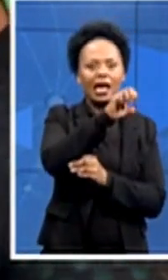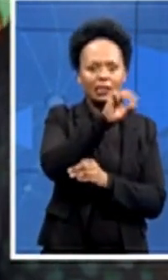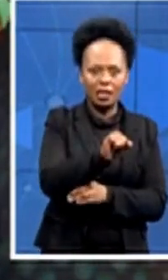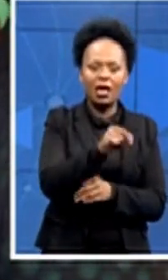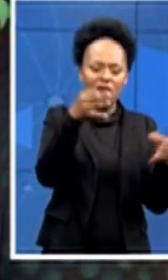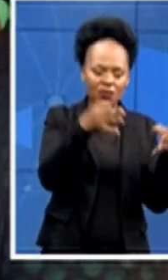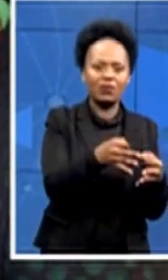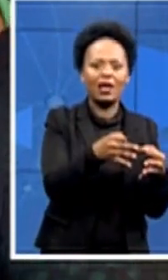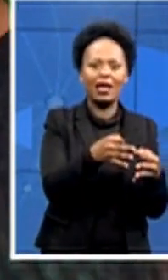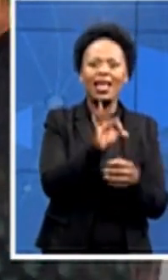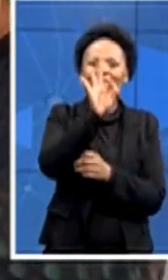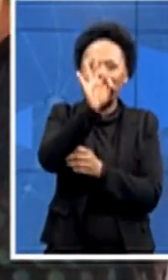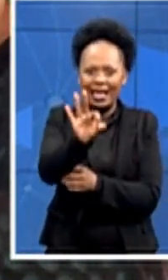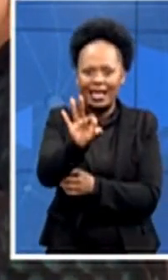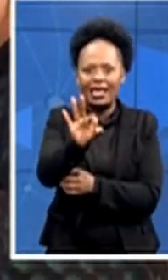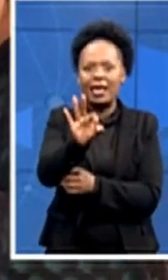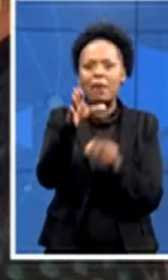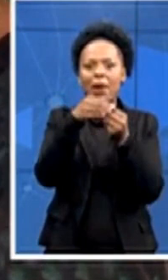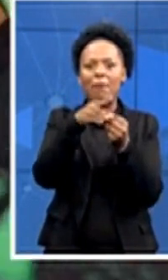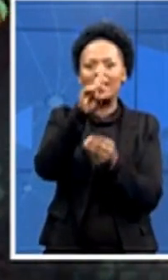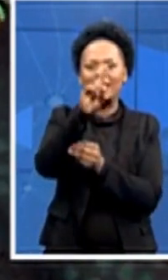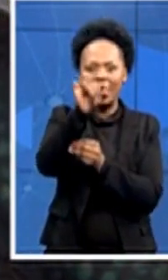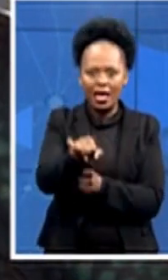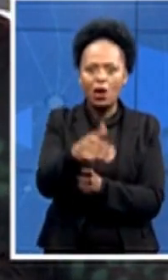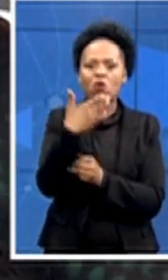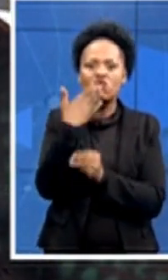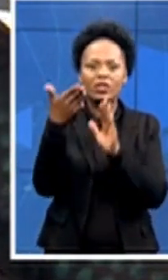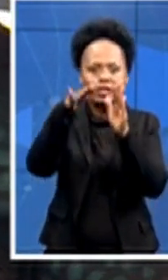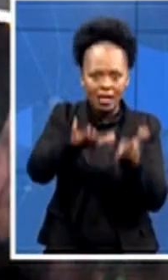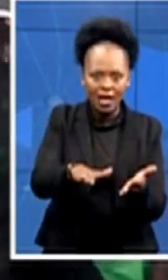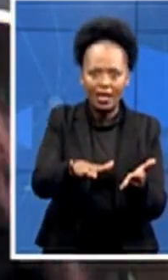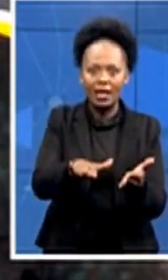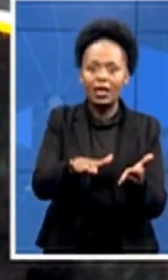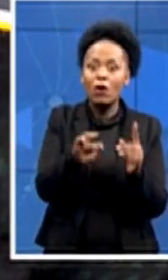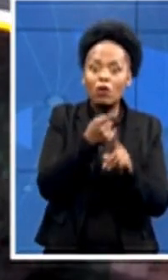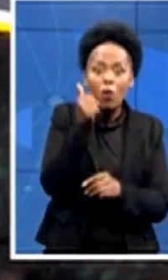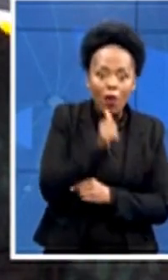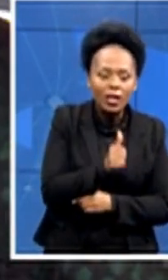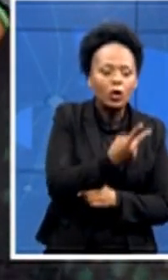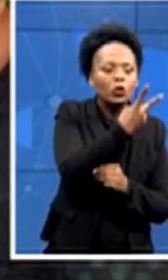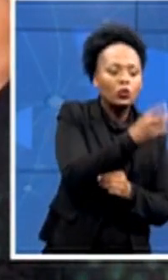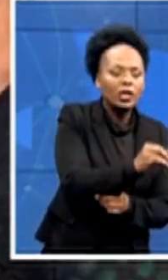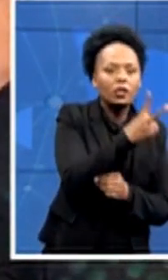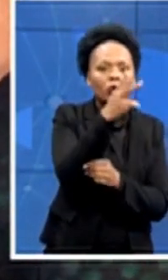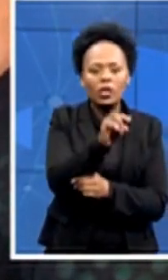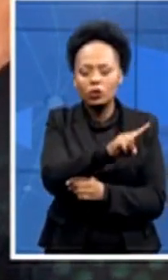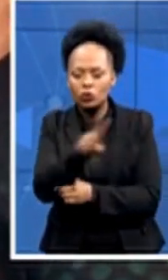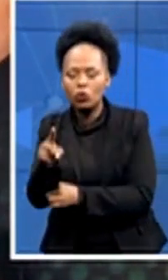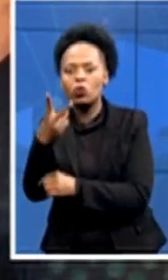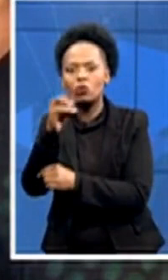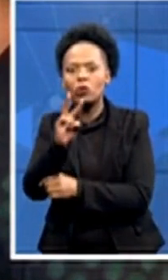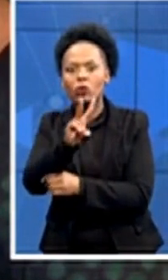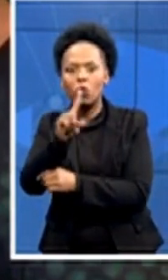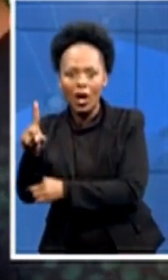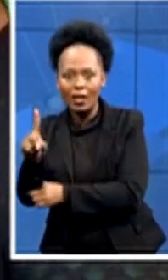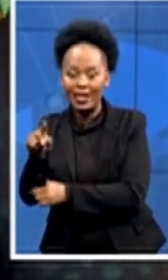member AIC. From 2020 to 2021, a member of the AIC, a